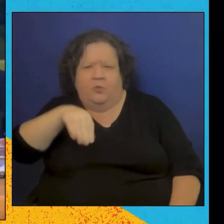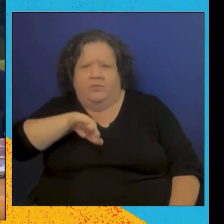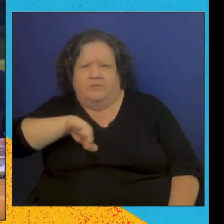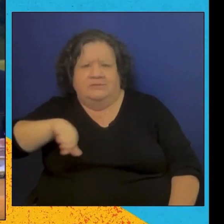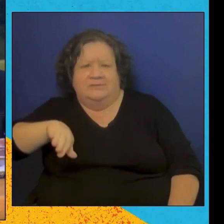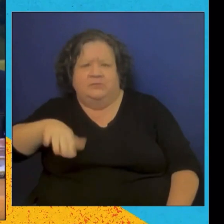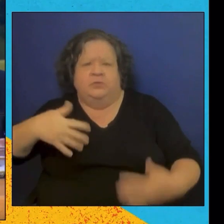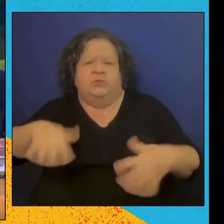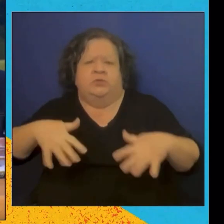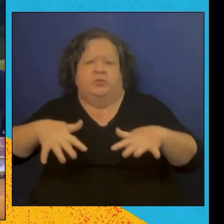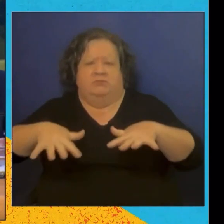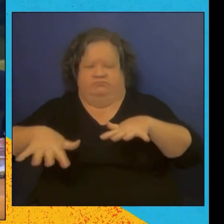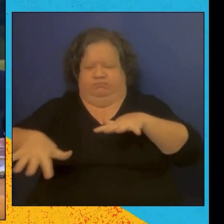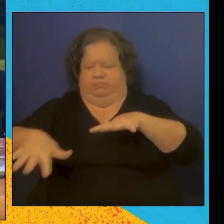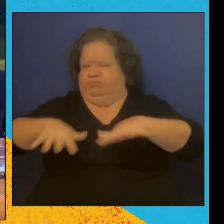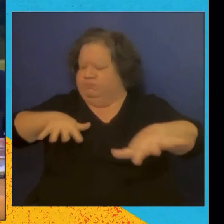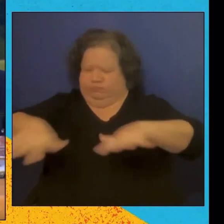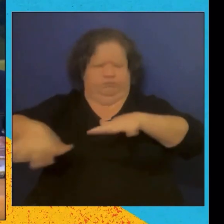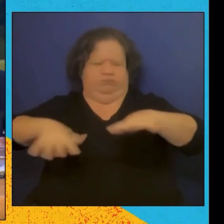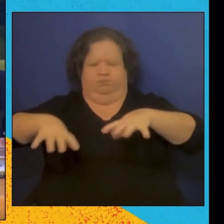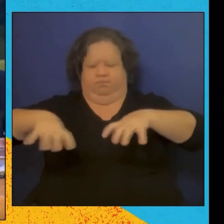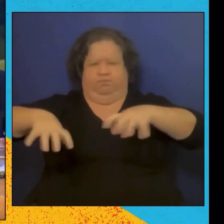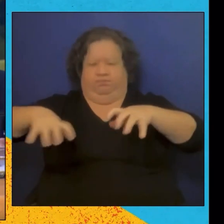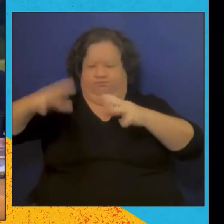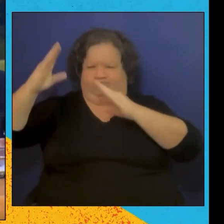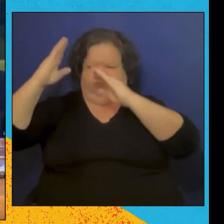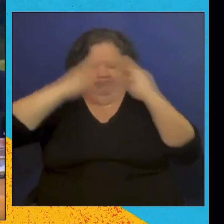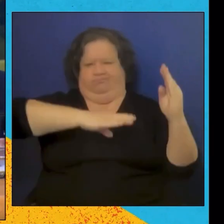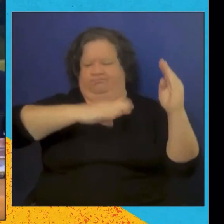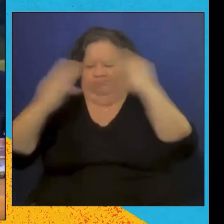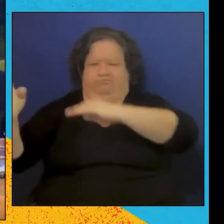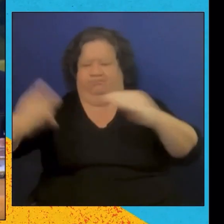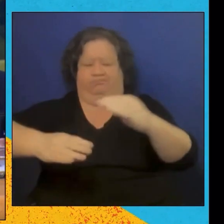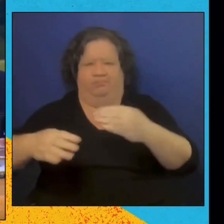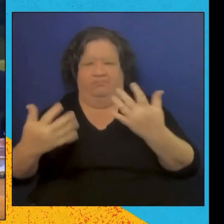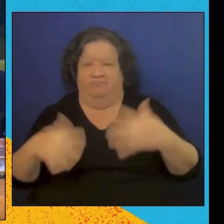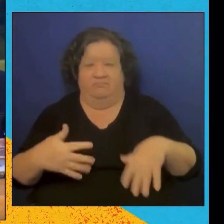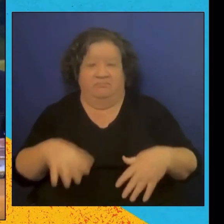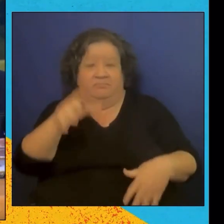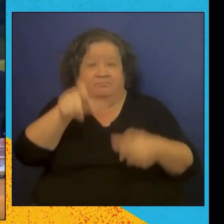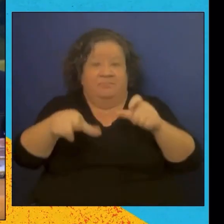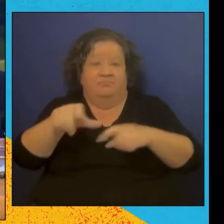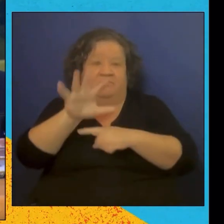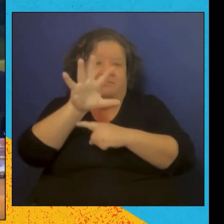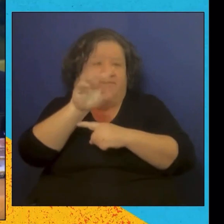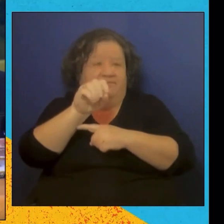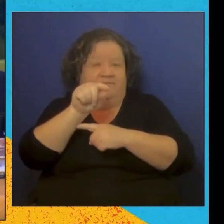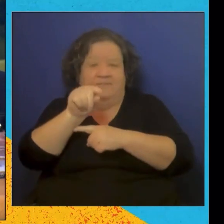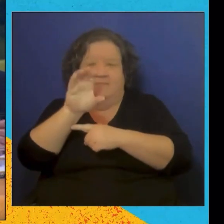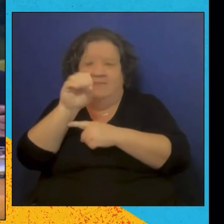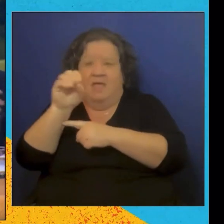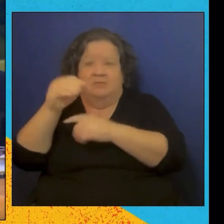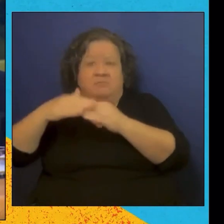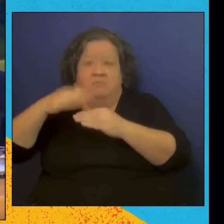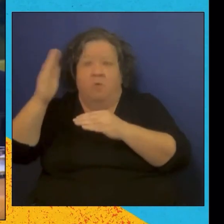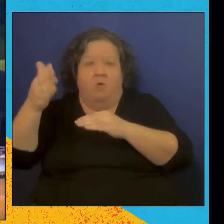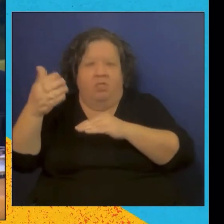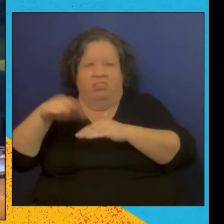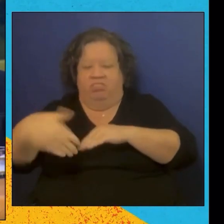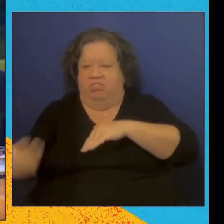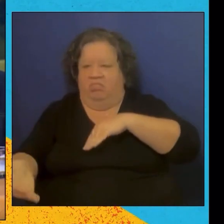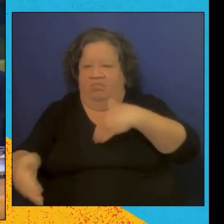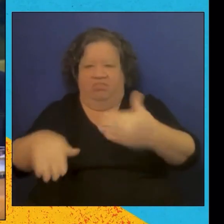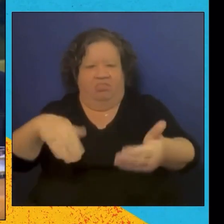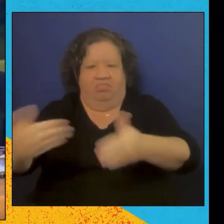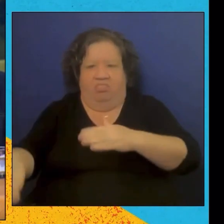they were born, and even their past. Amidst this crisis, we've witnessed firsthand the value of impact